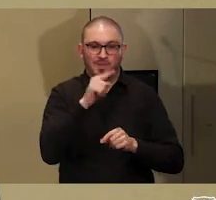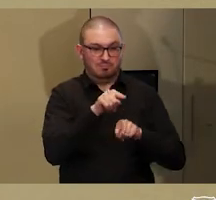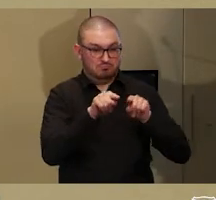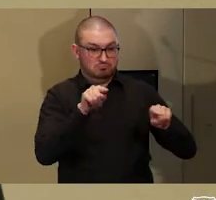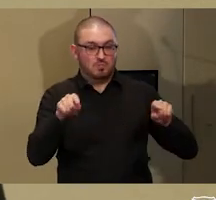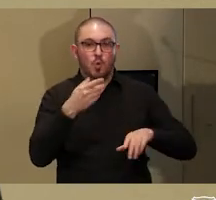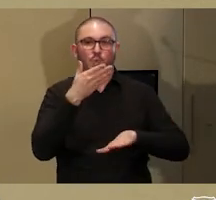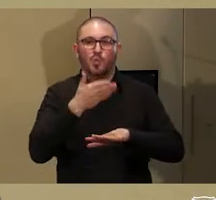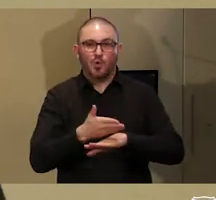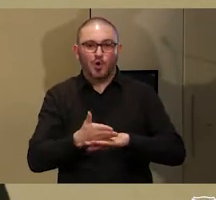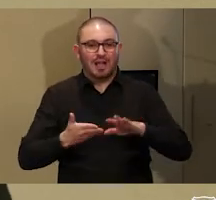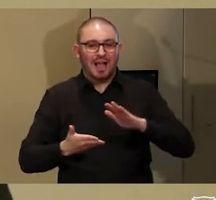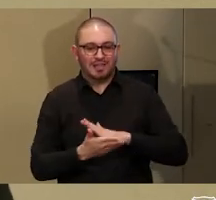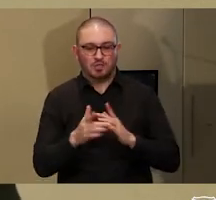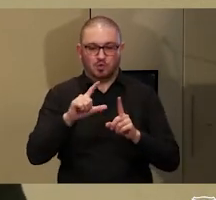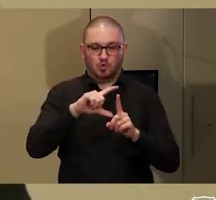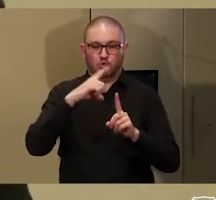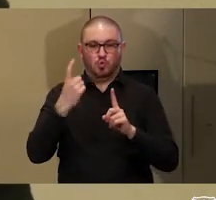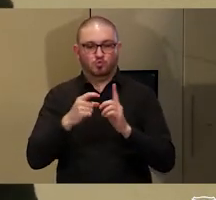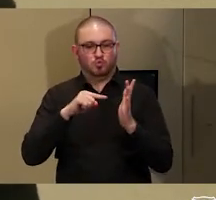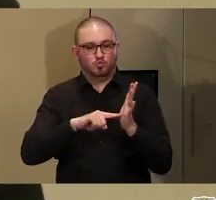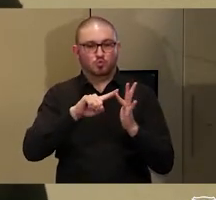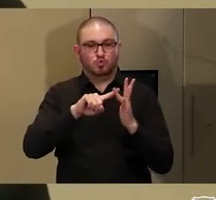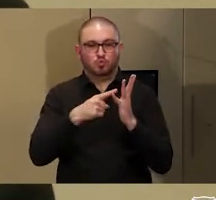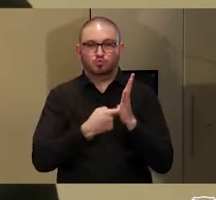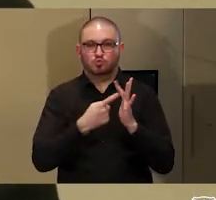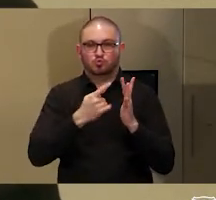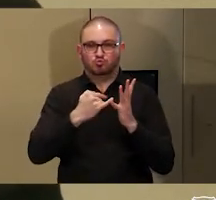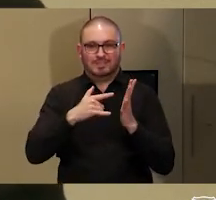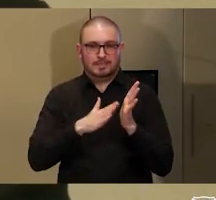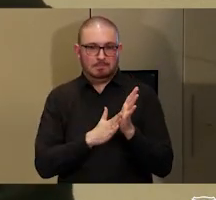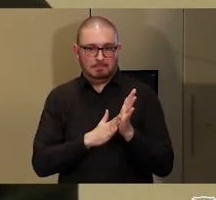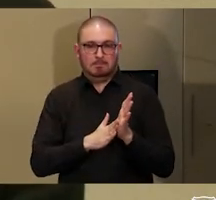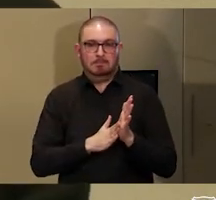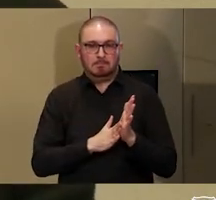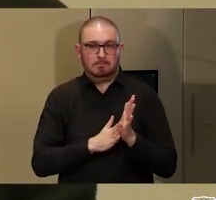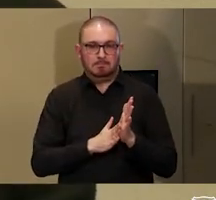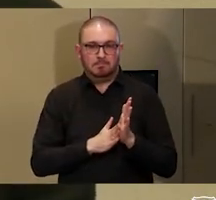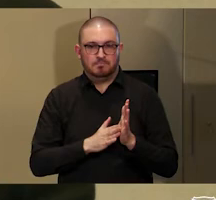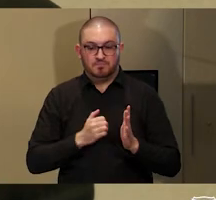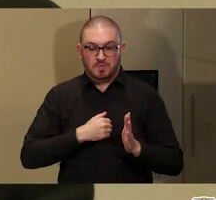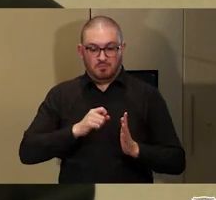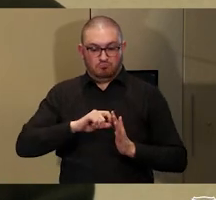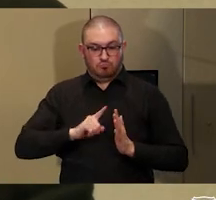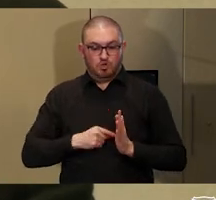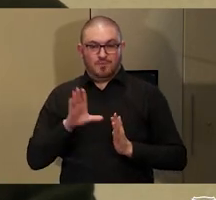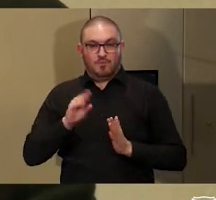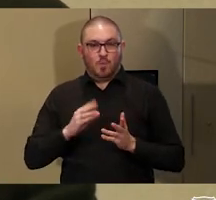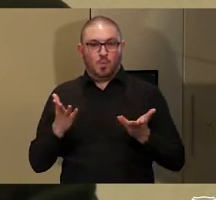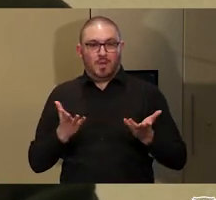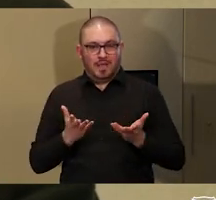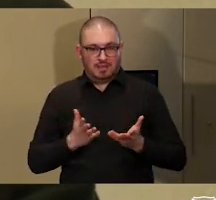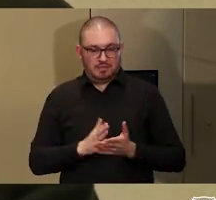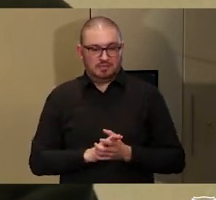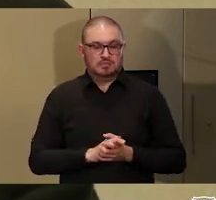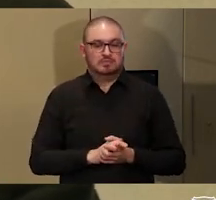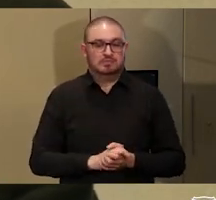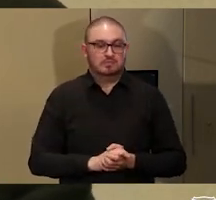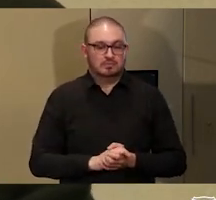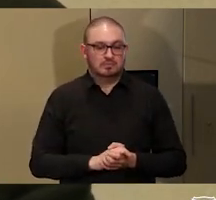work in cultural tourism. My project is based at Morijulu and Yilara,